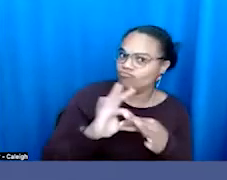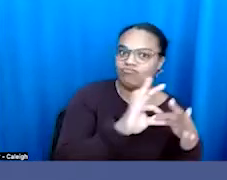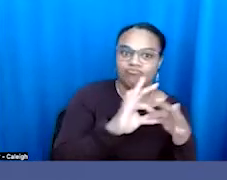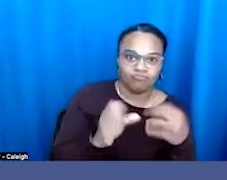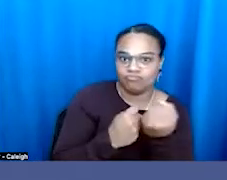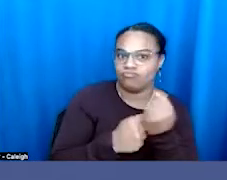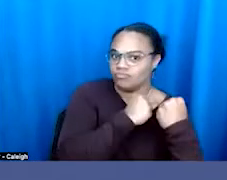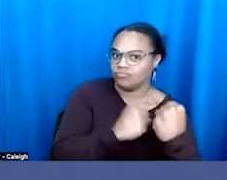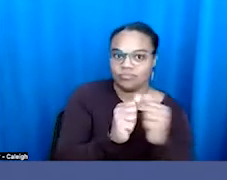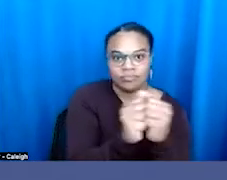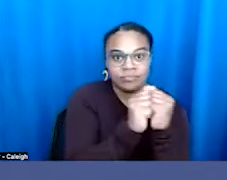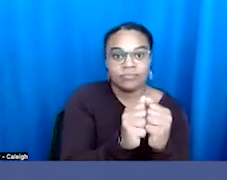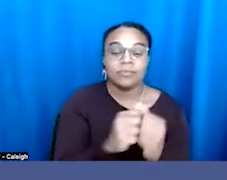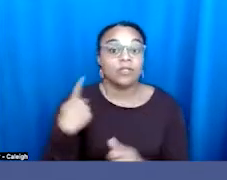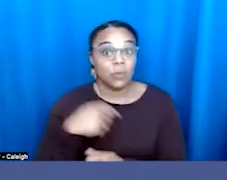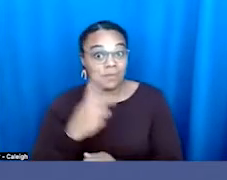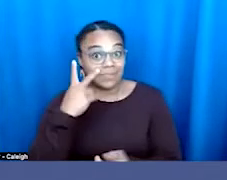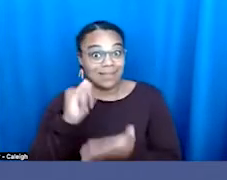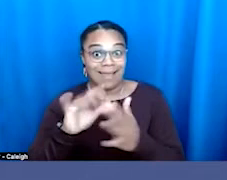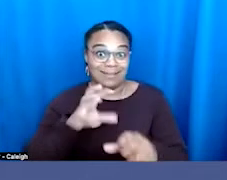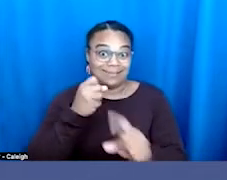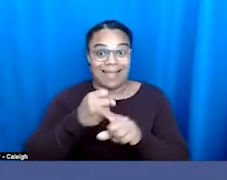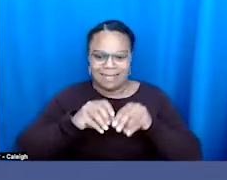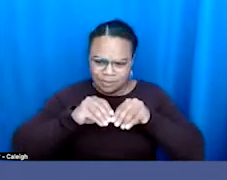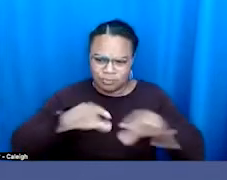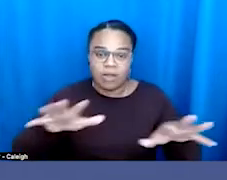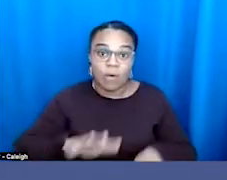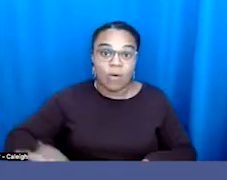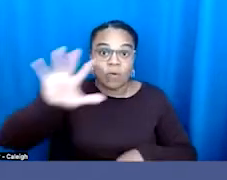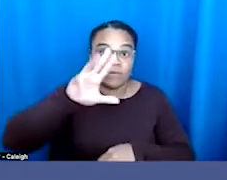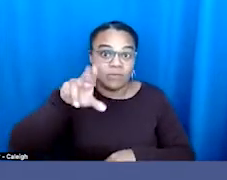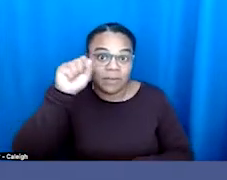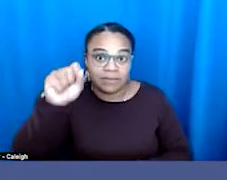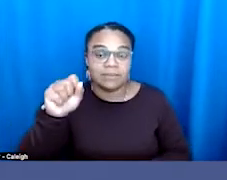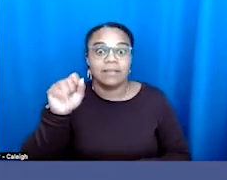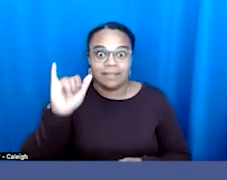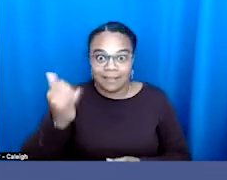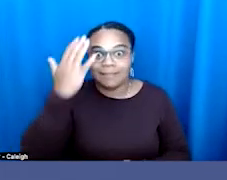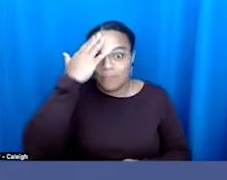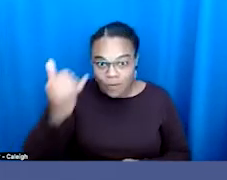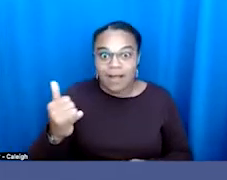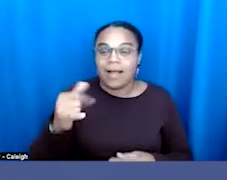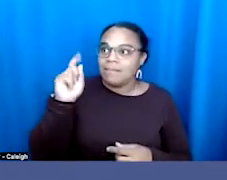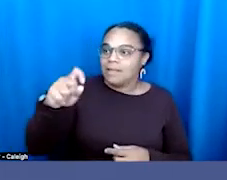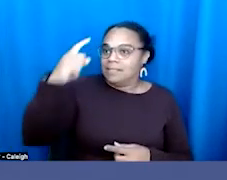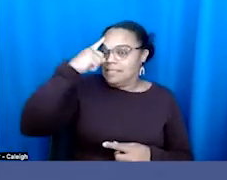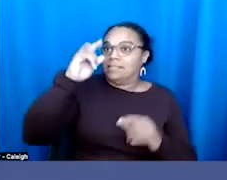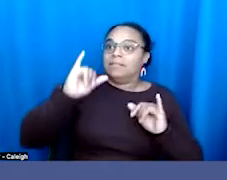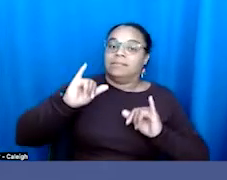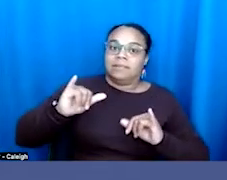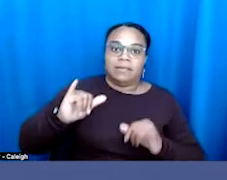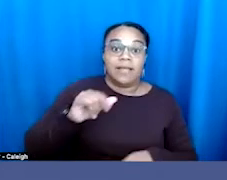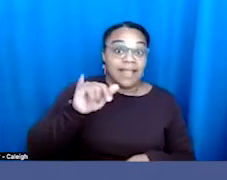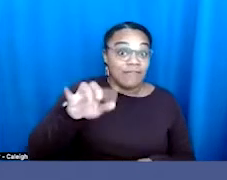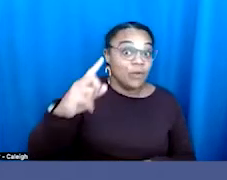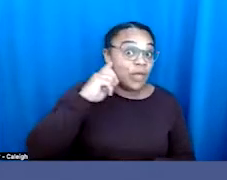all over the country. And that's why it's more important than ever to not take anything for granted. If you ever hear about an anti-transgender